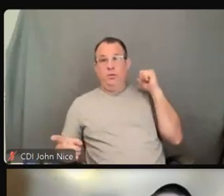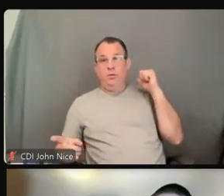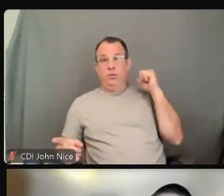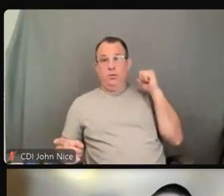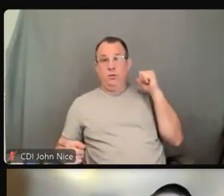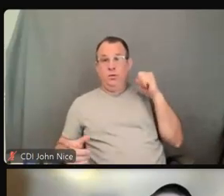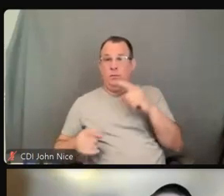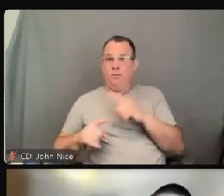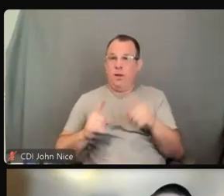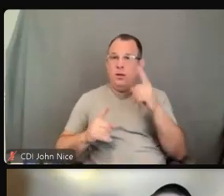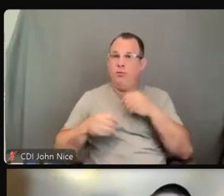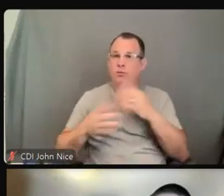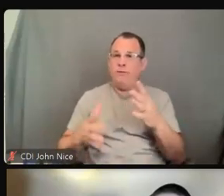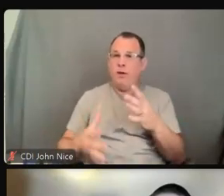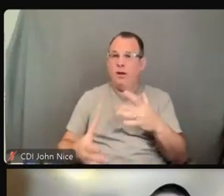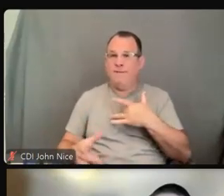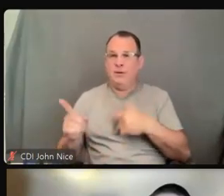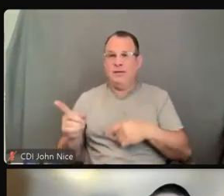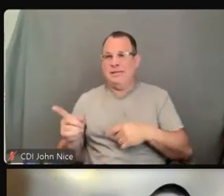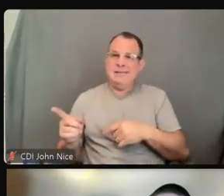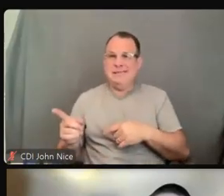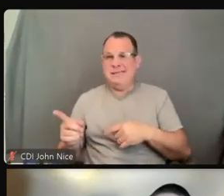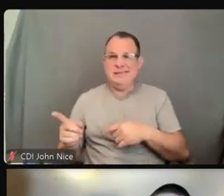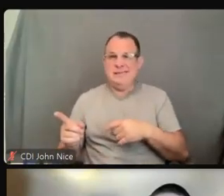regarding the effectiveness of communication,